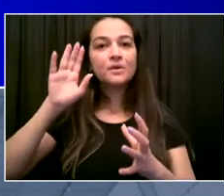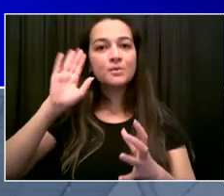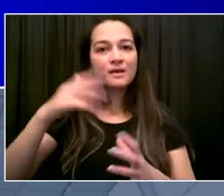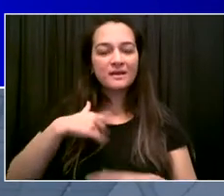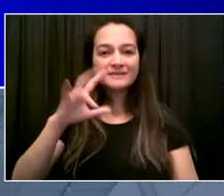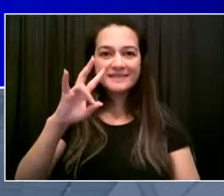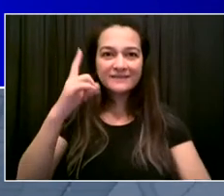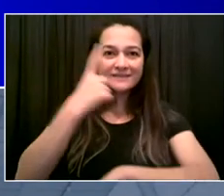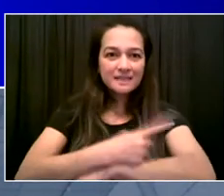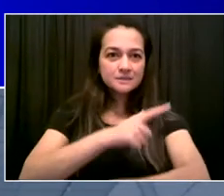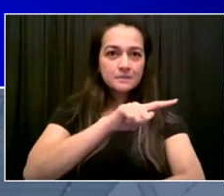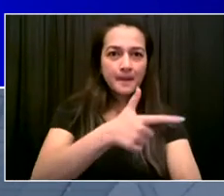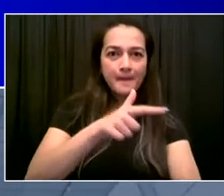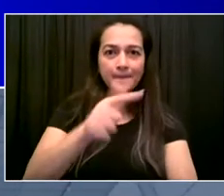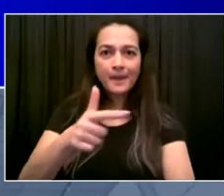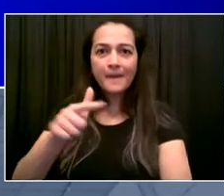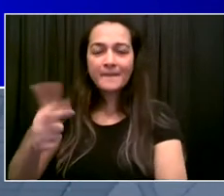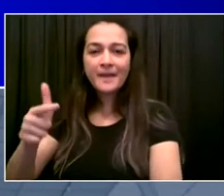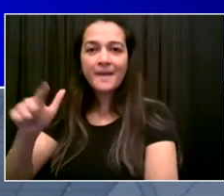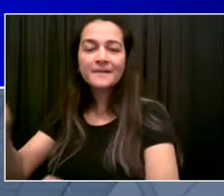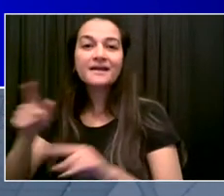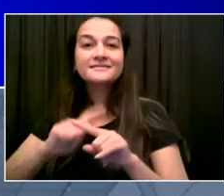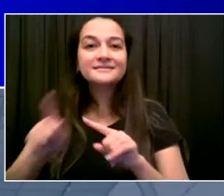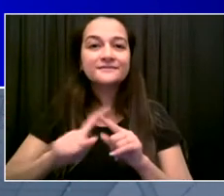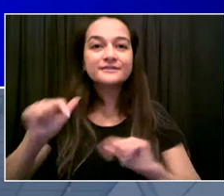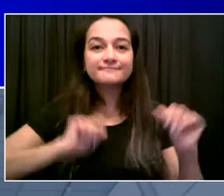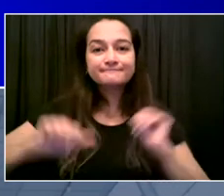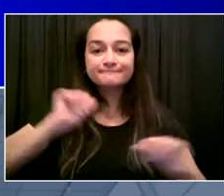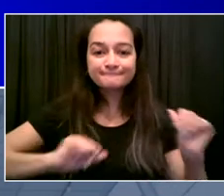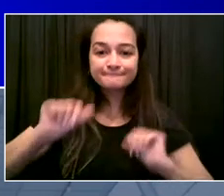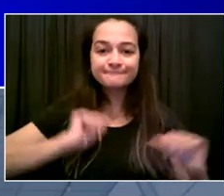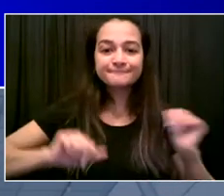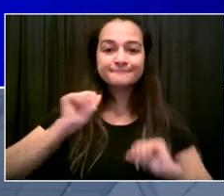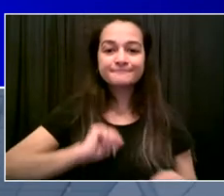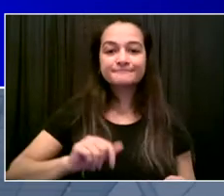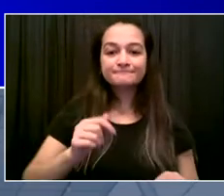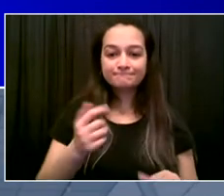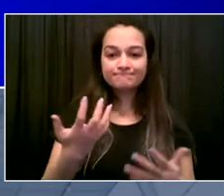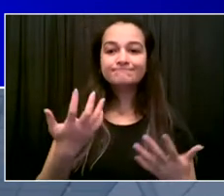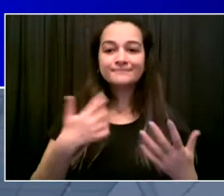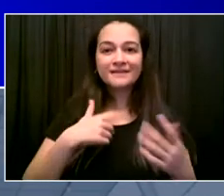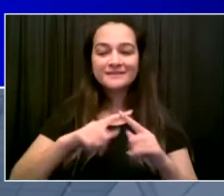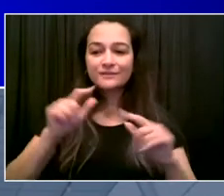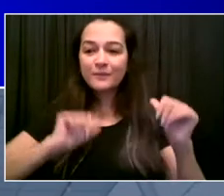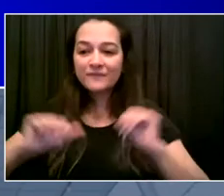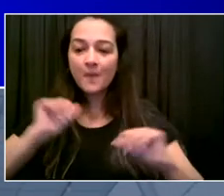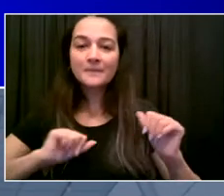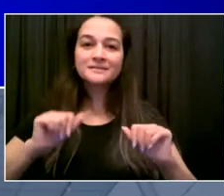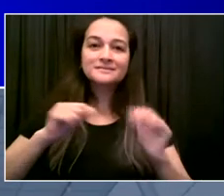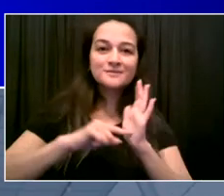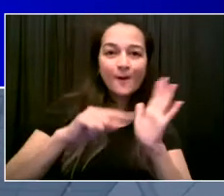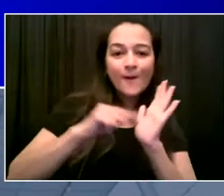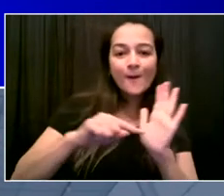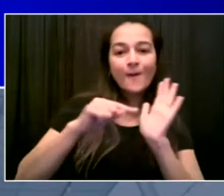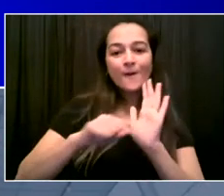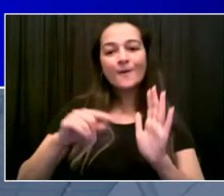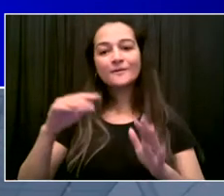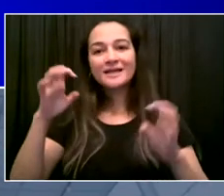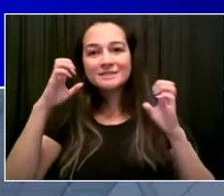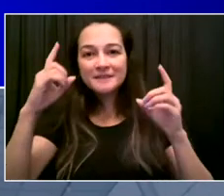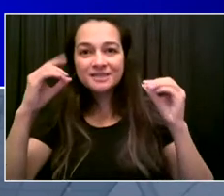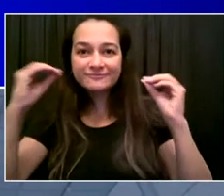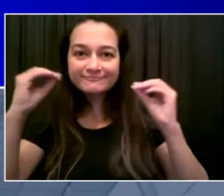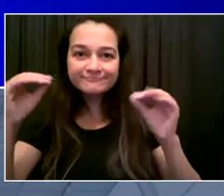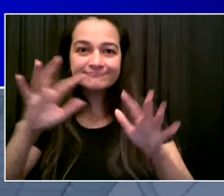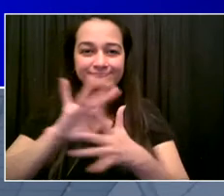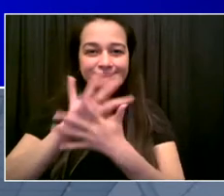idea is to give people a chance to reconnect with arts and culture, to feel the joy, to feel the hope. And I want you to hear from a couple